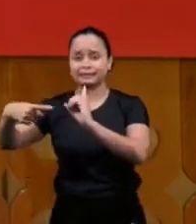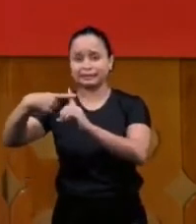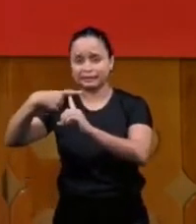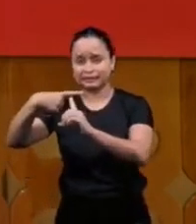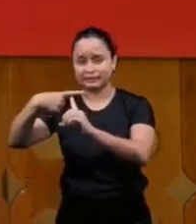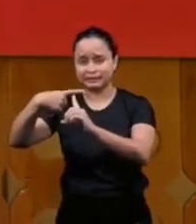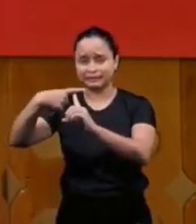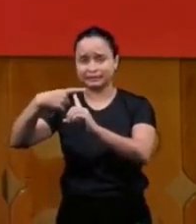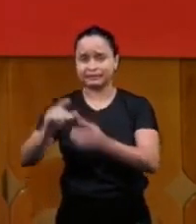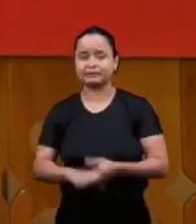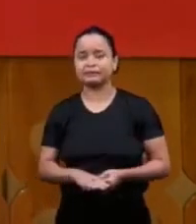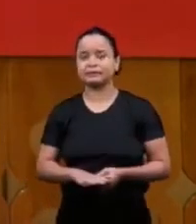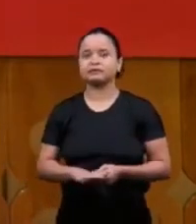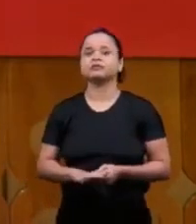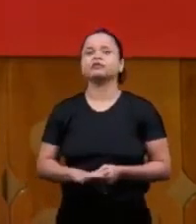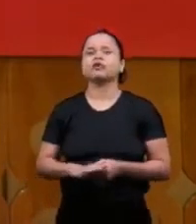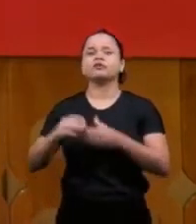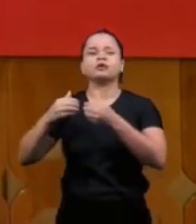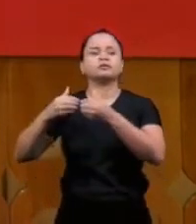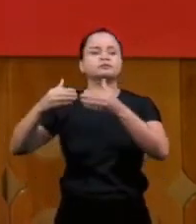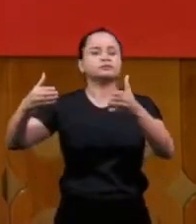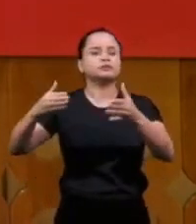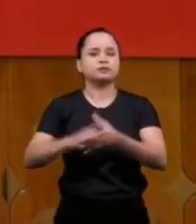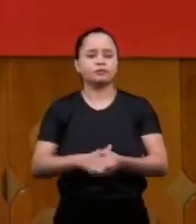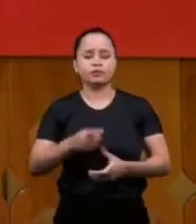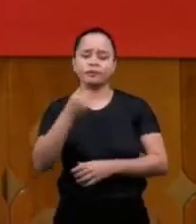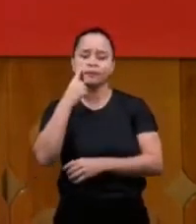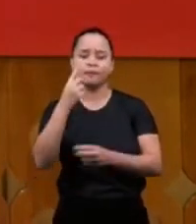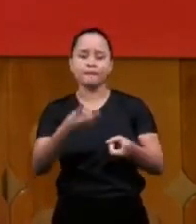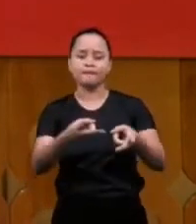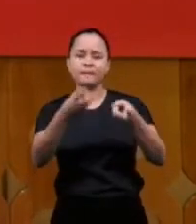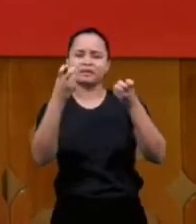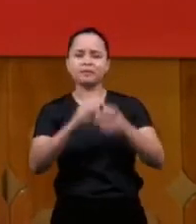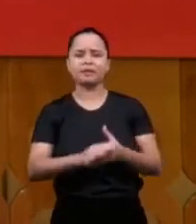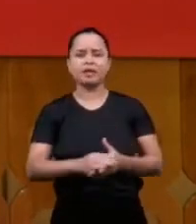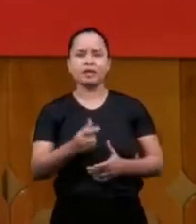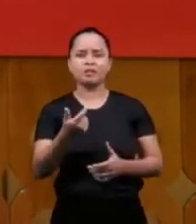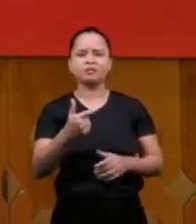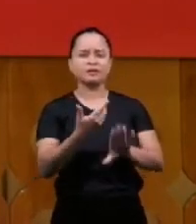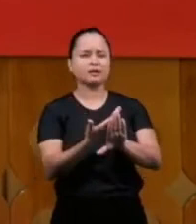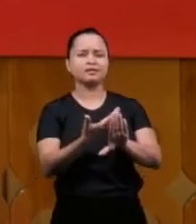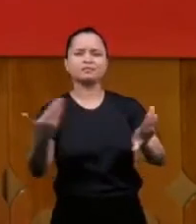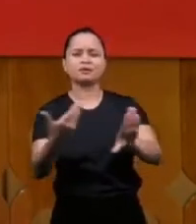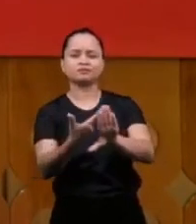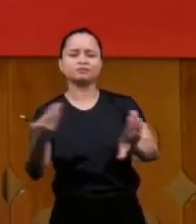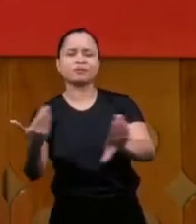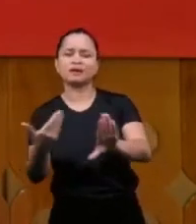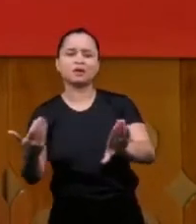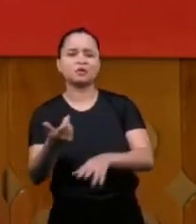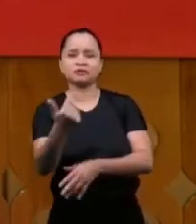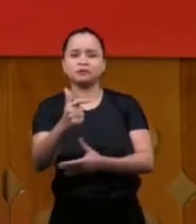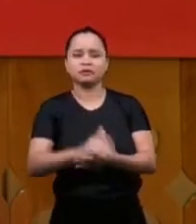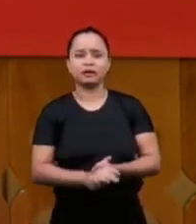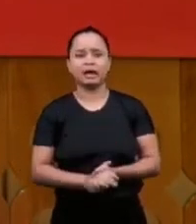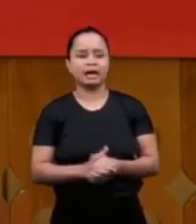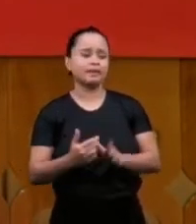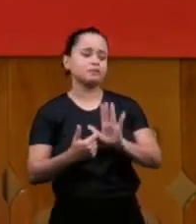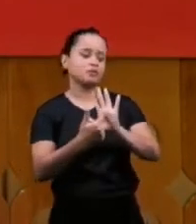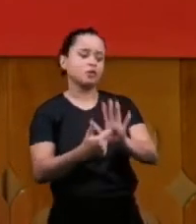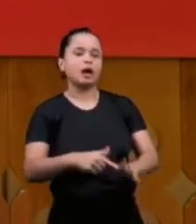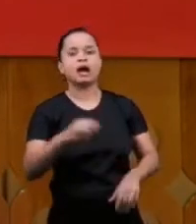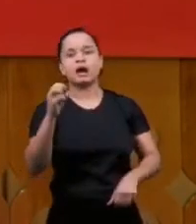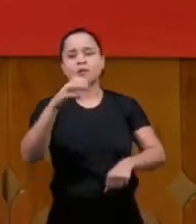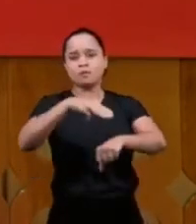at no moment did it make any exception it didn't the church didn't show the